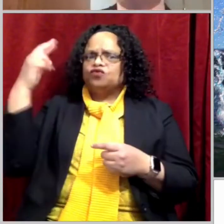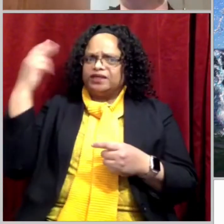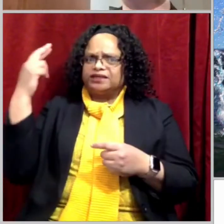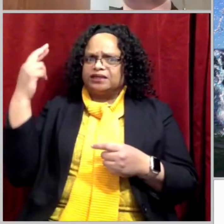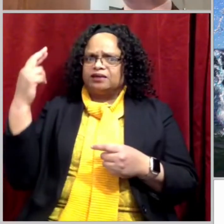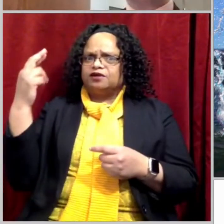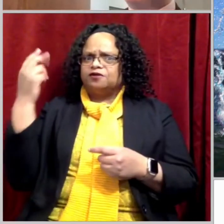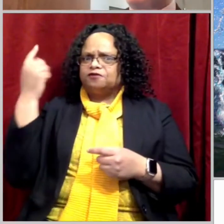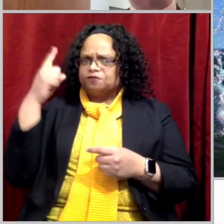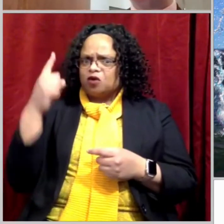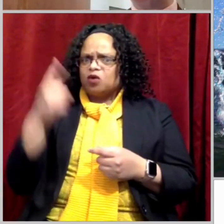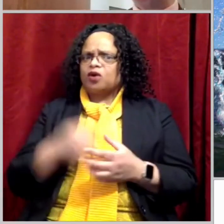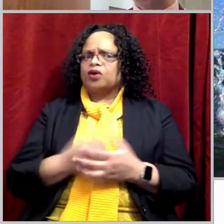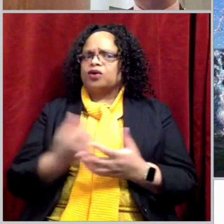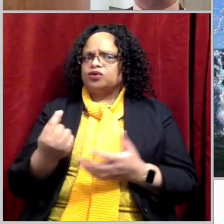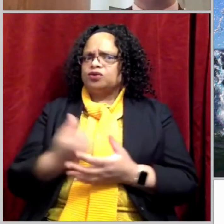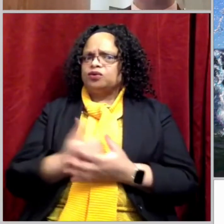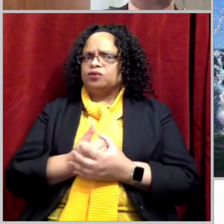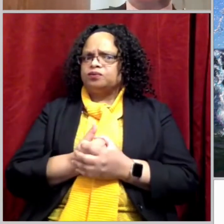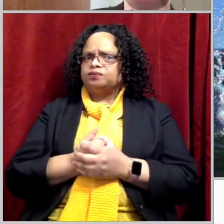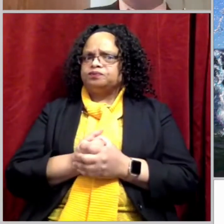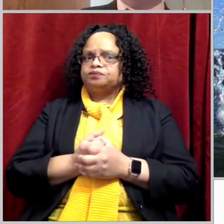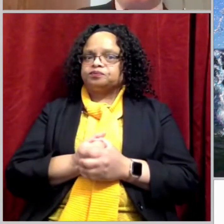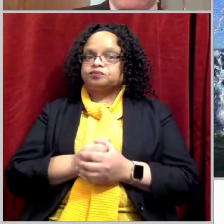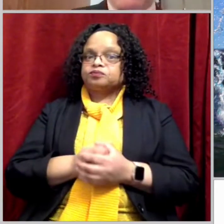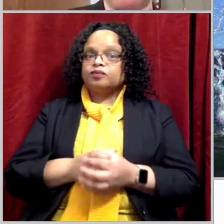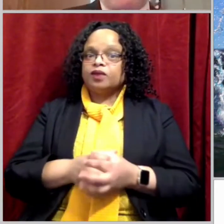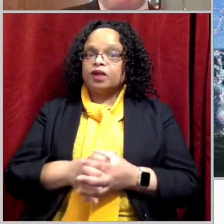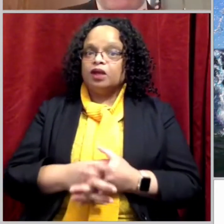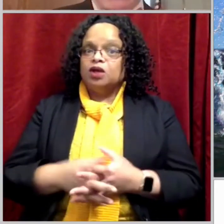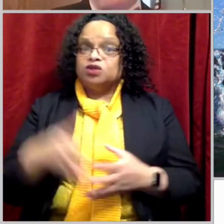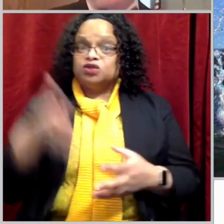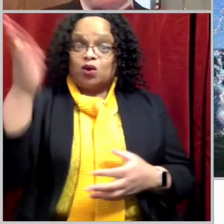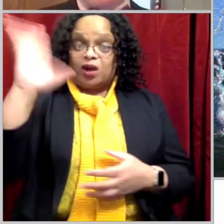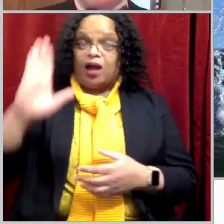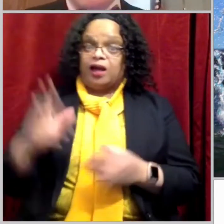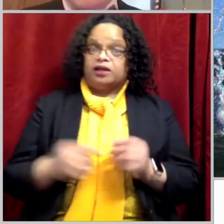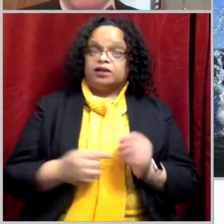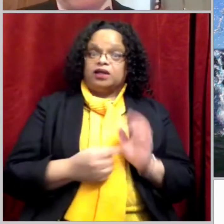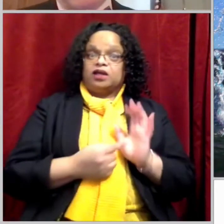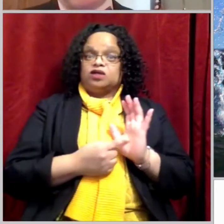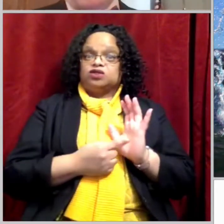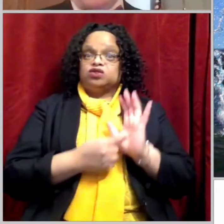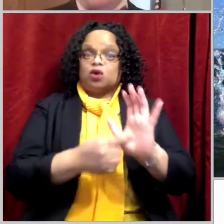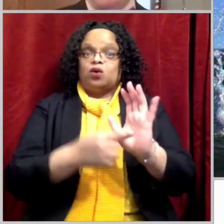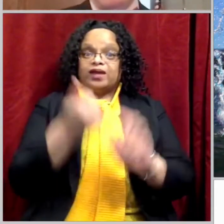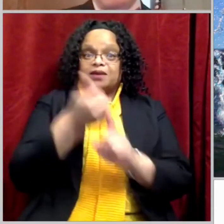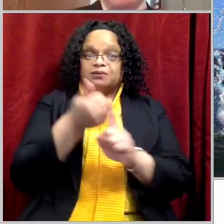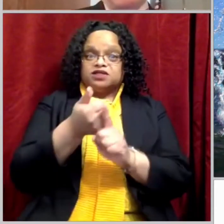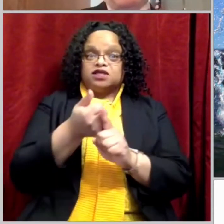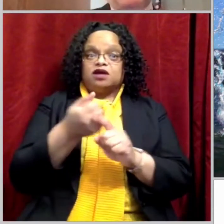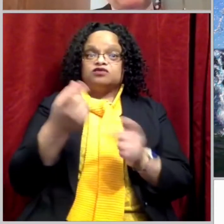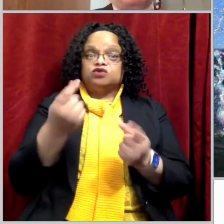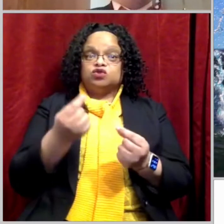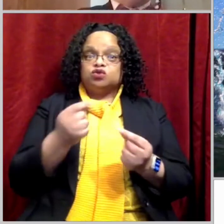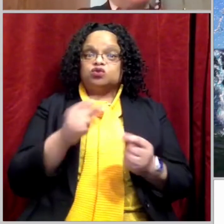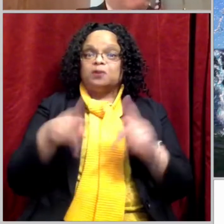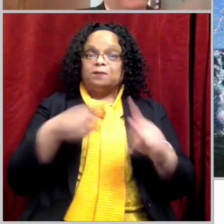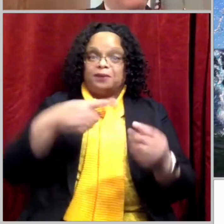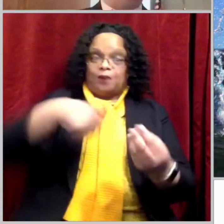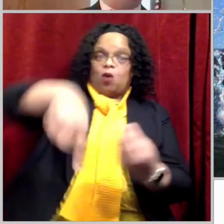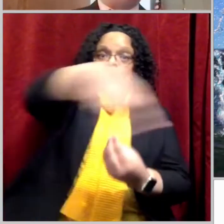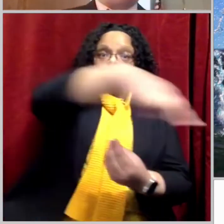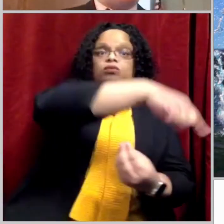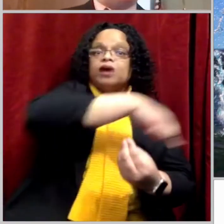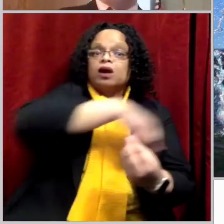special must be going on in order for God to make himself manifest in this way. And it was